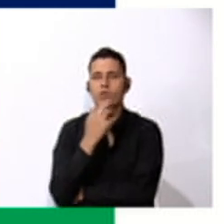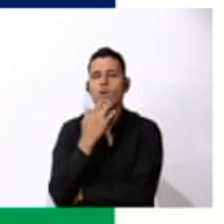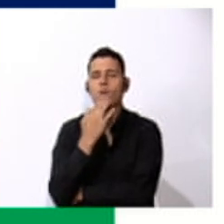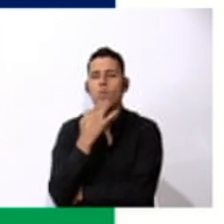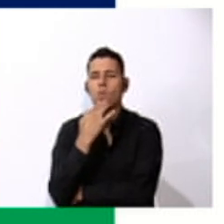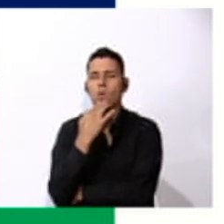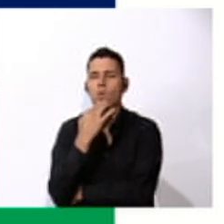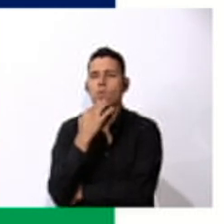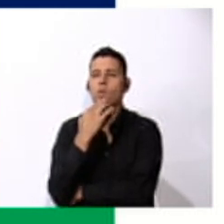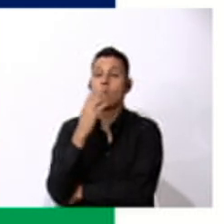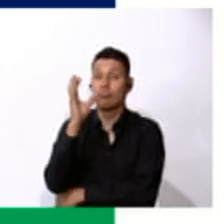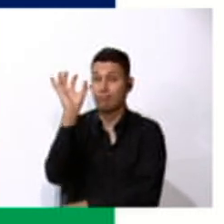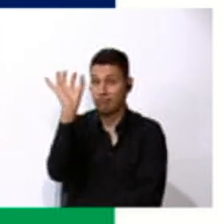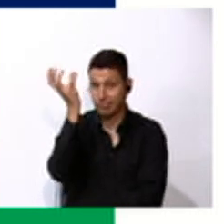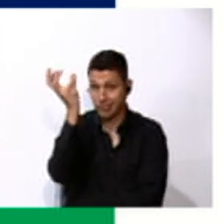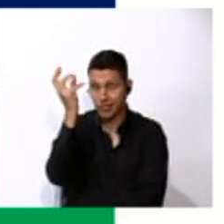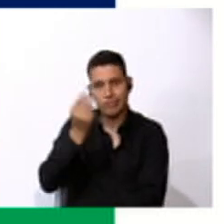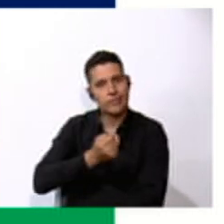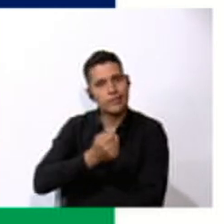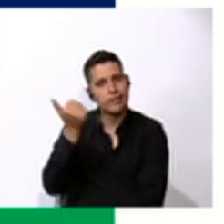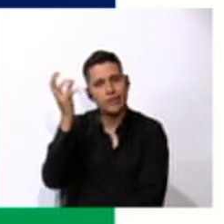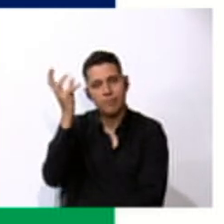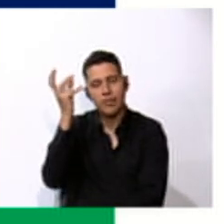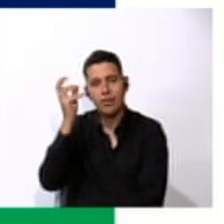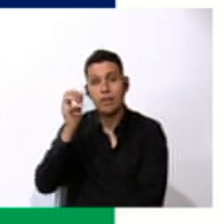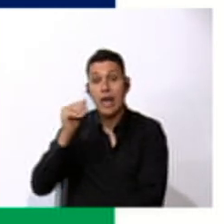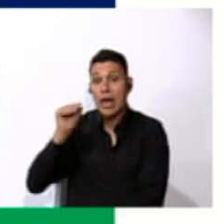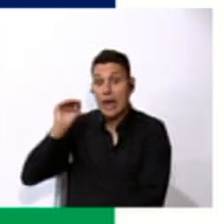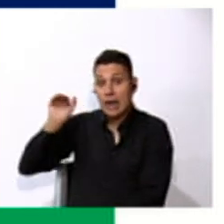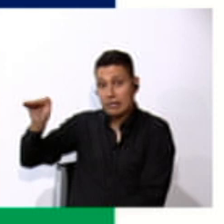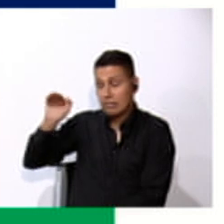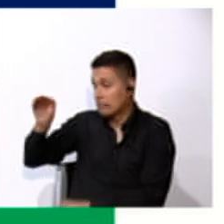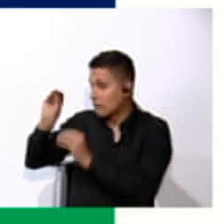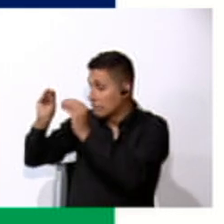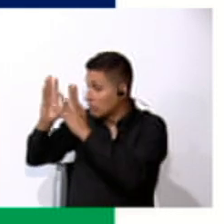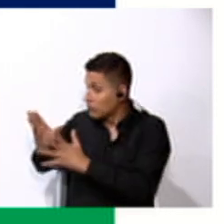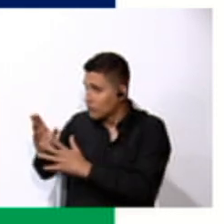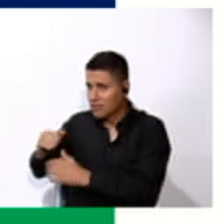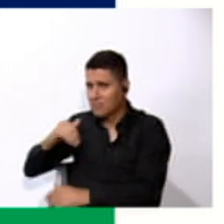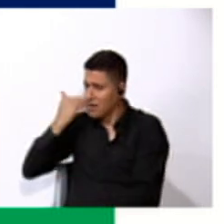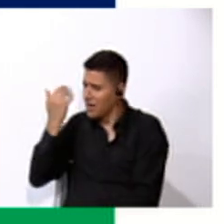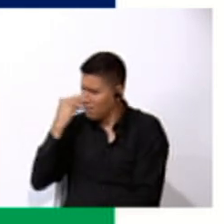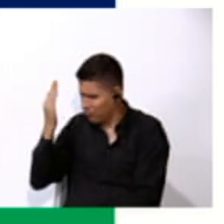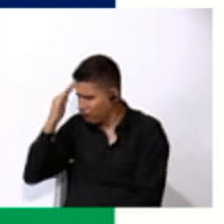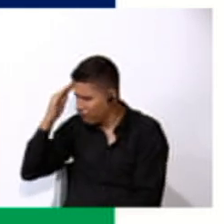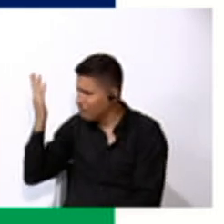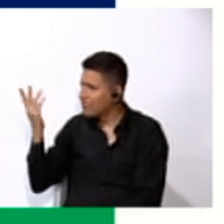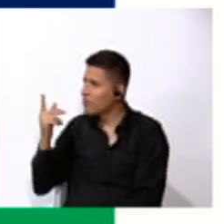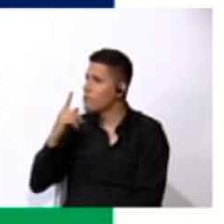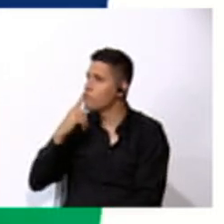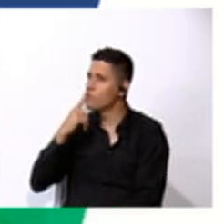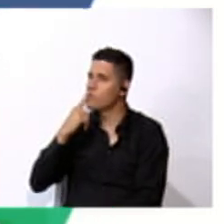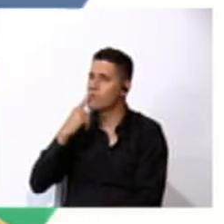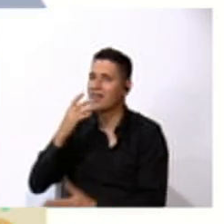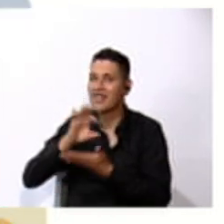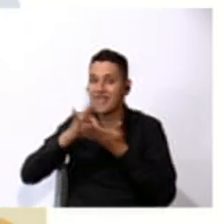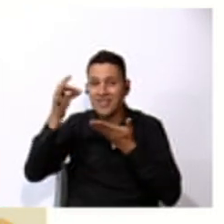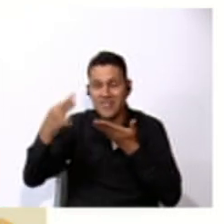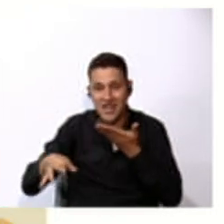Let's move color yellow. Oh, teacher, teacher. Very easy, very easy. It's the school.